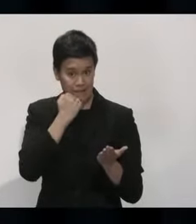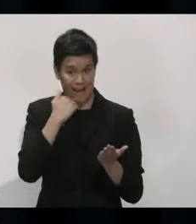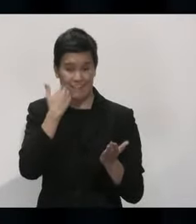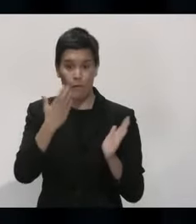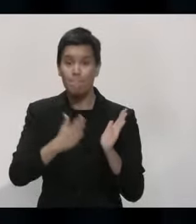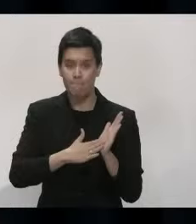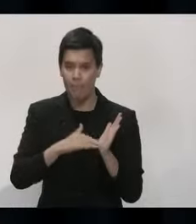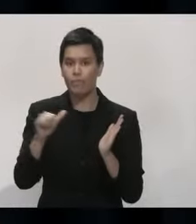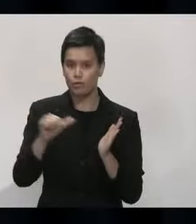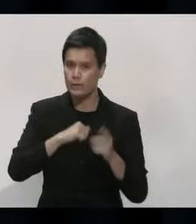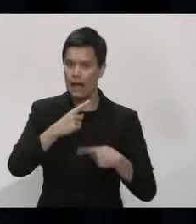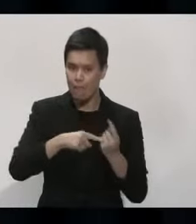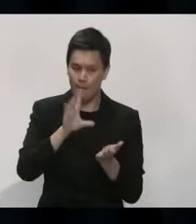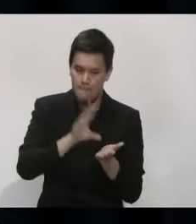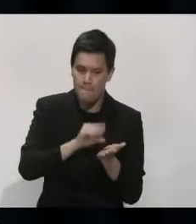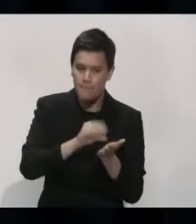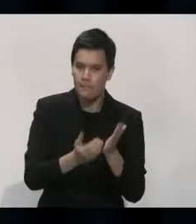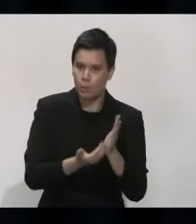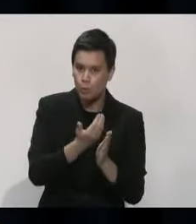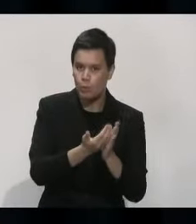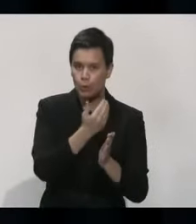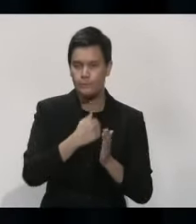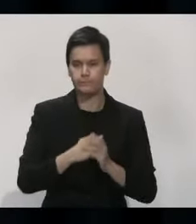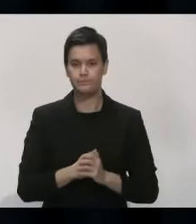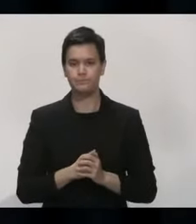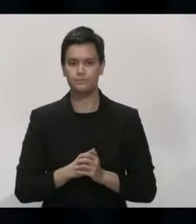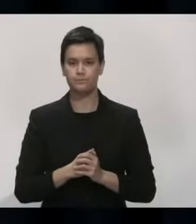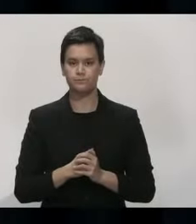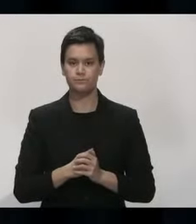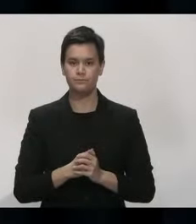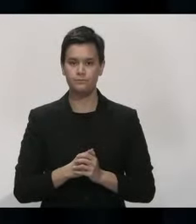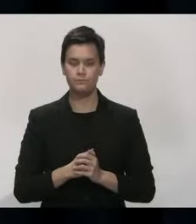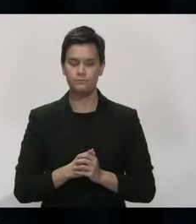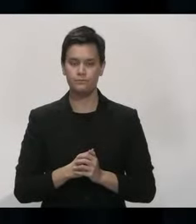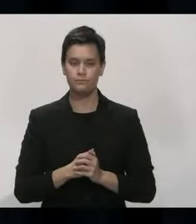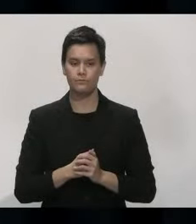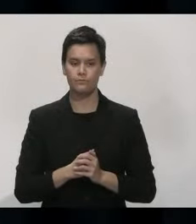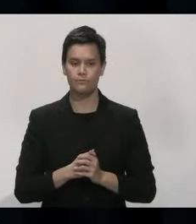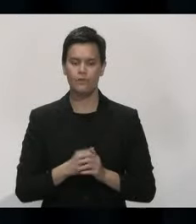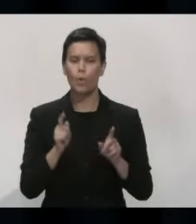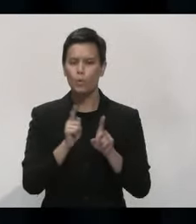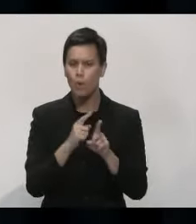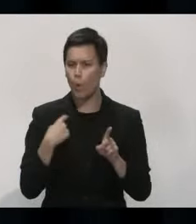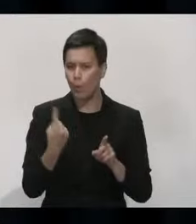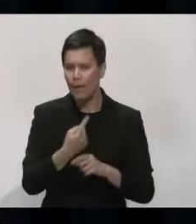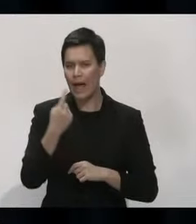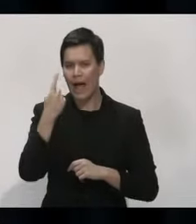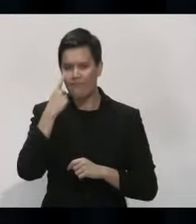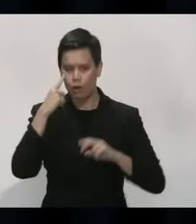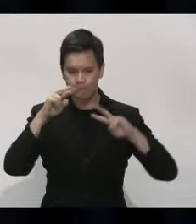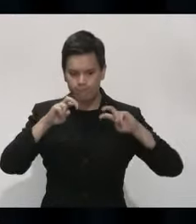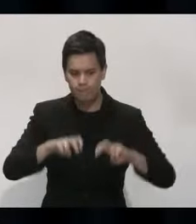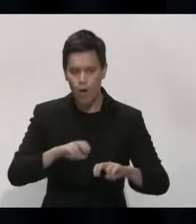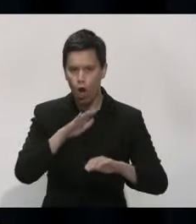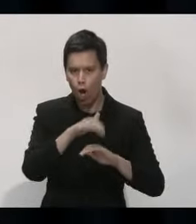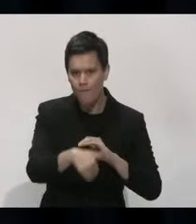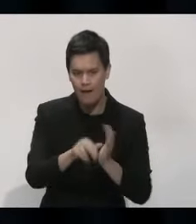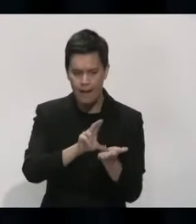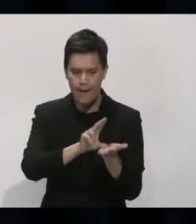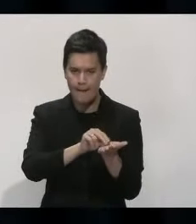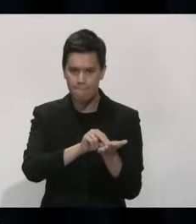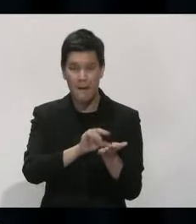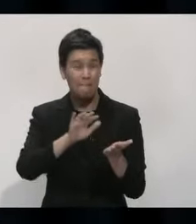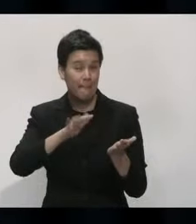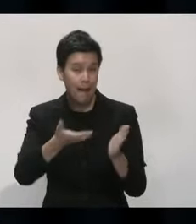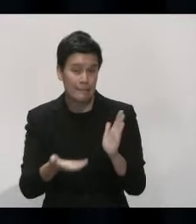and further functionality for that app, as I mentioned, and that will include looking at whether Bluetooth technology should be built into the app